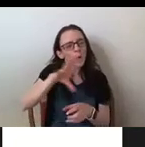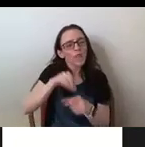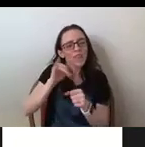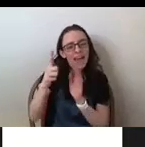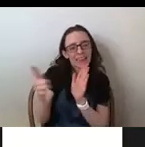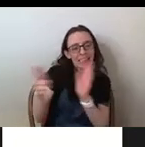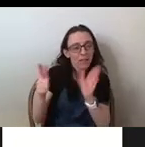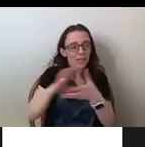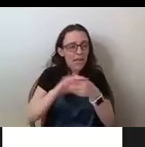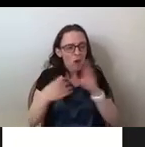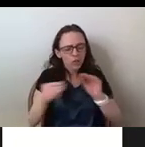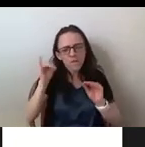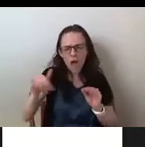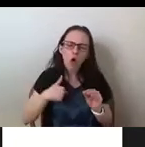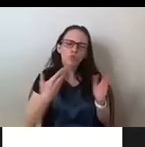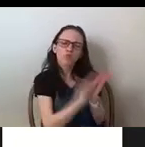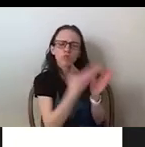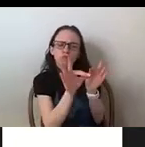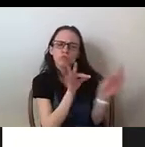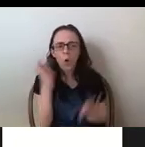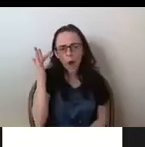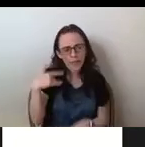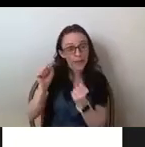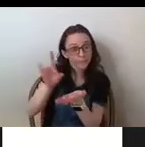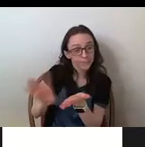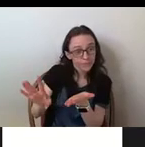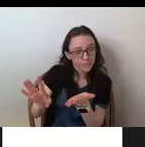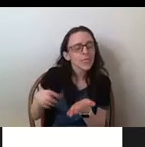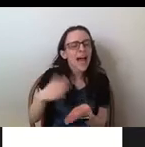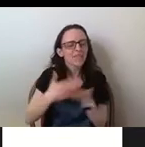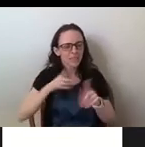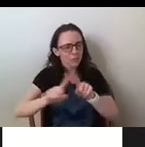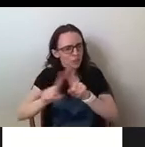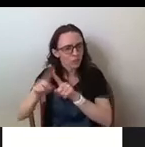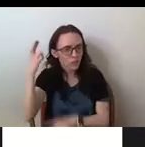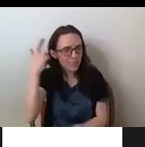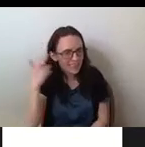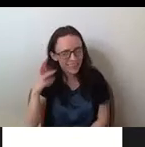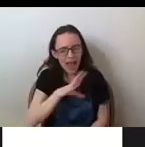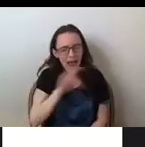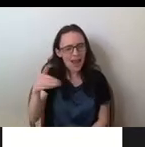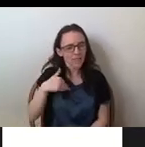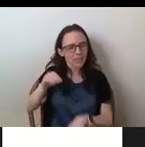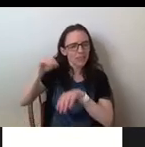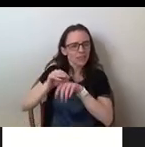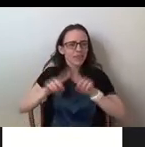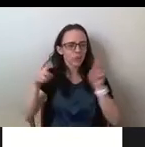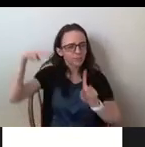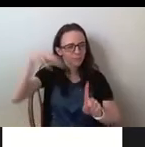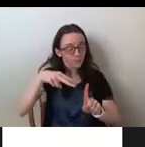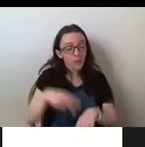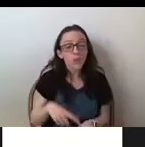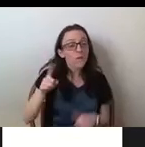an eviction, they have slightly different connotations. And first in the 80s, it was very focused on the people themselves as illegal encroachers